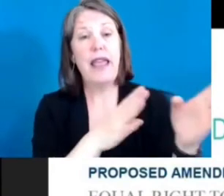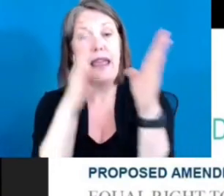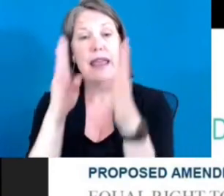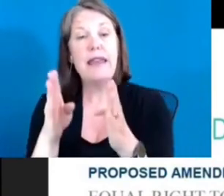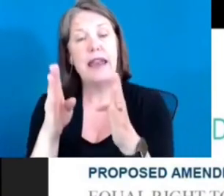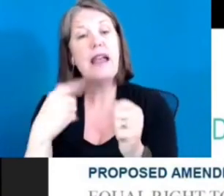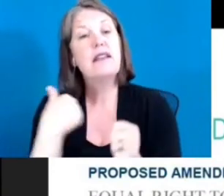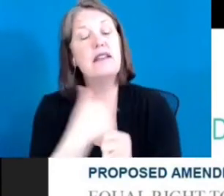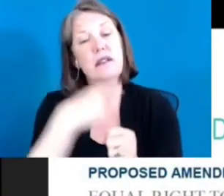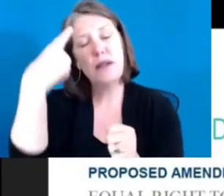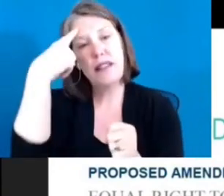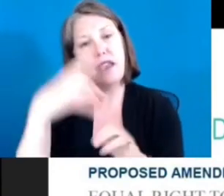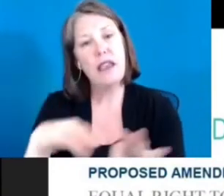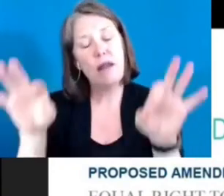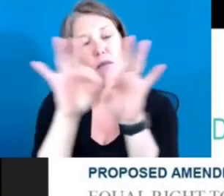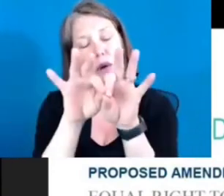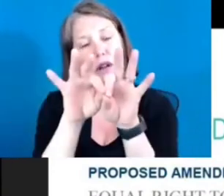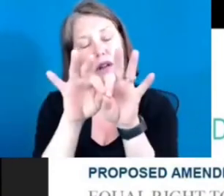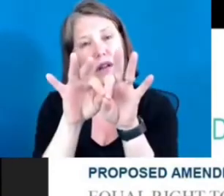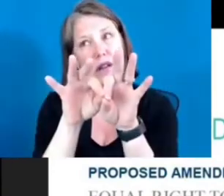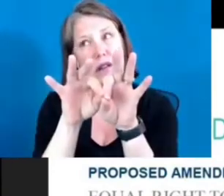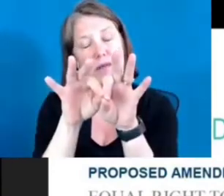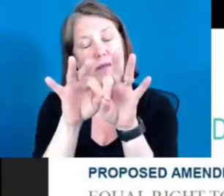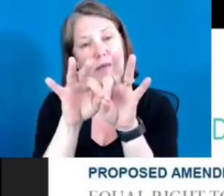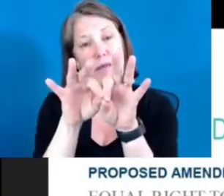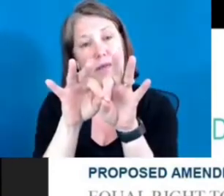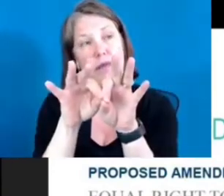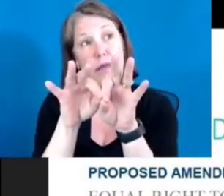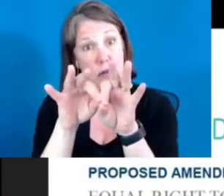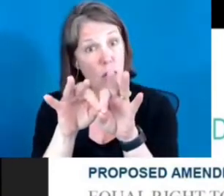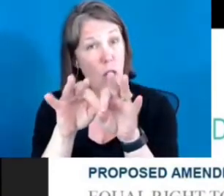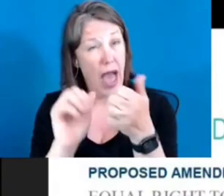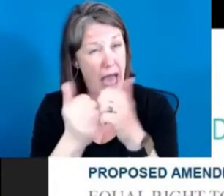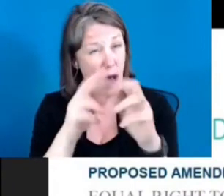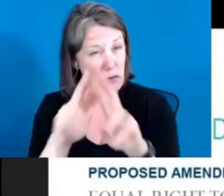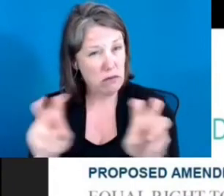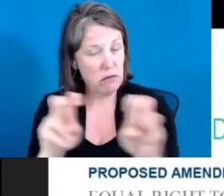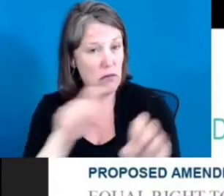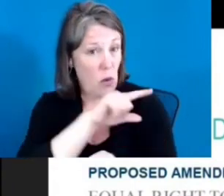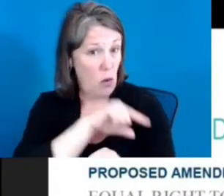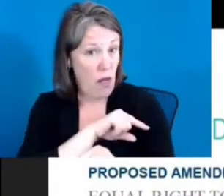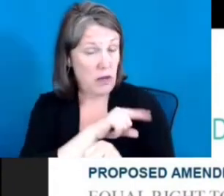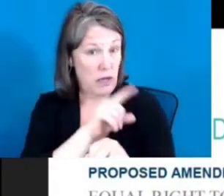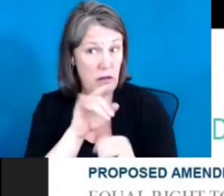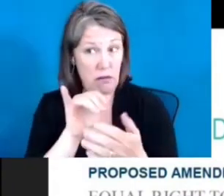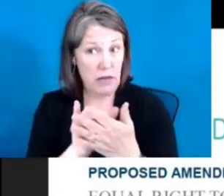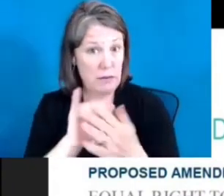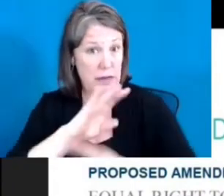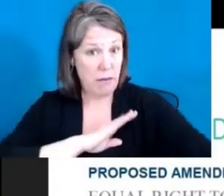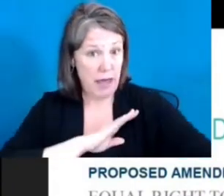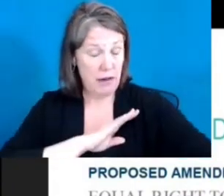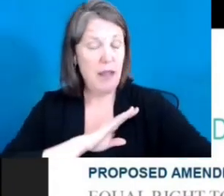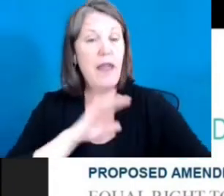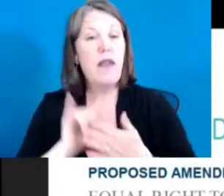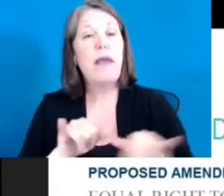quality is being met that there be uniform standards. So the